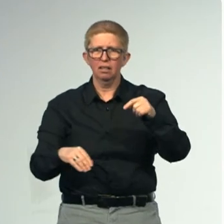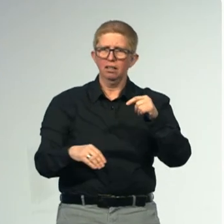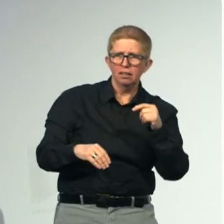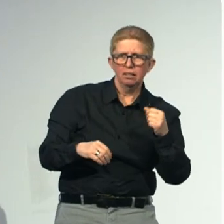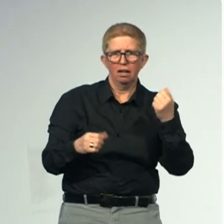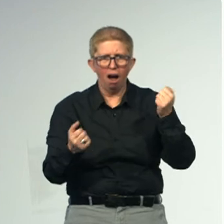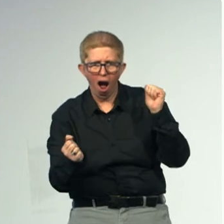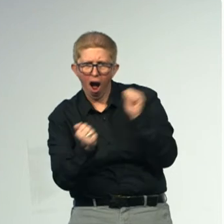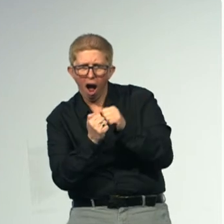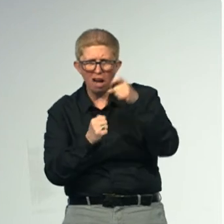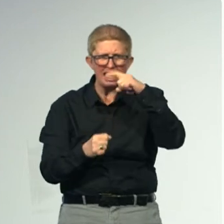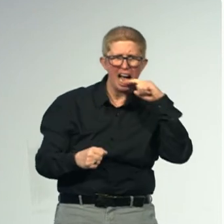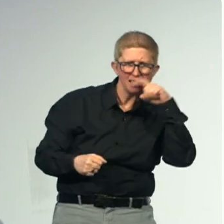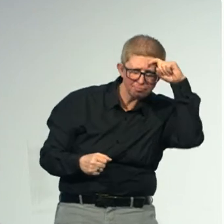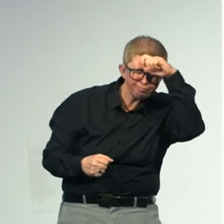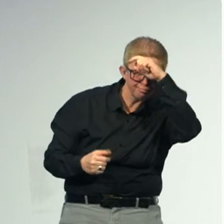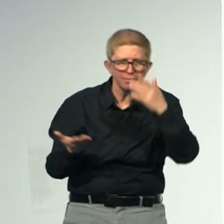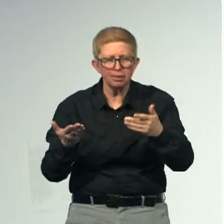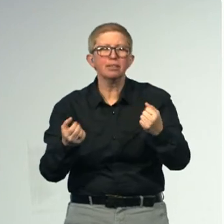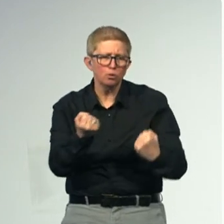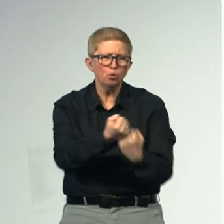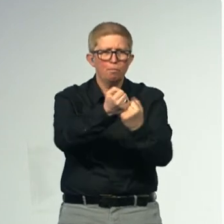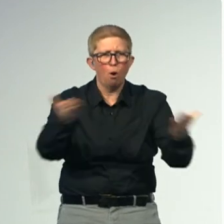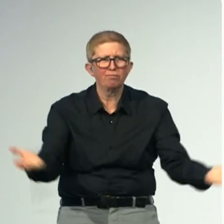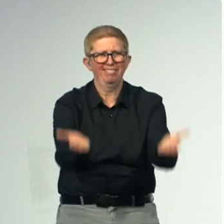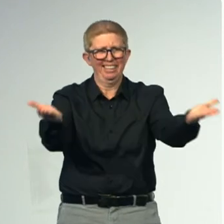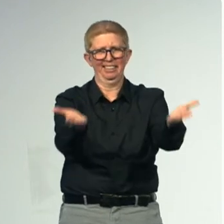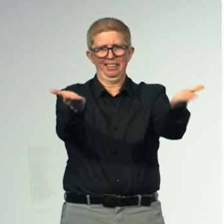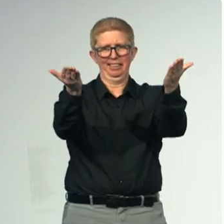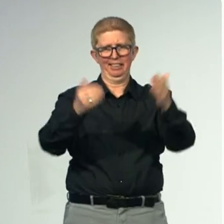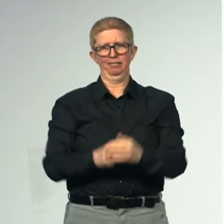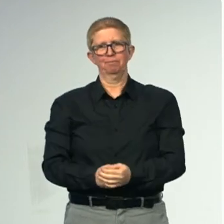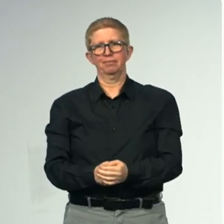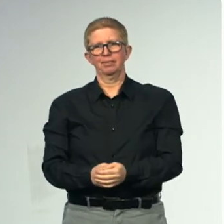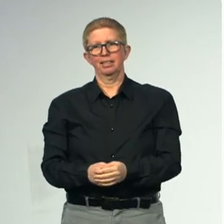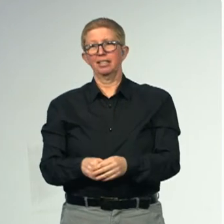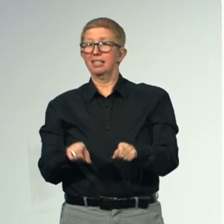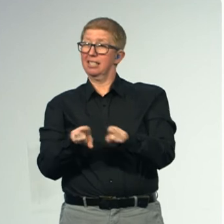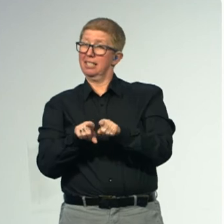the offer of inclusive education in schools, but also in the tertiary sector.